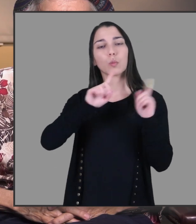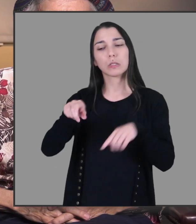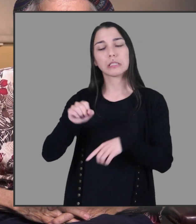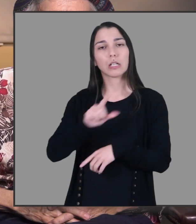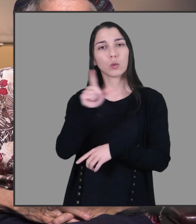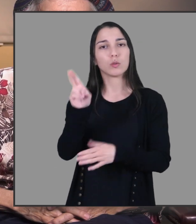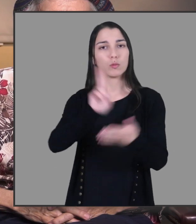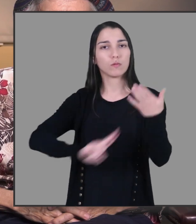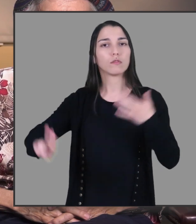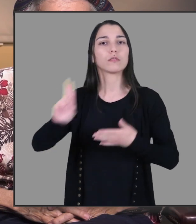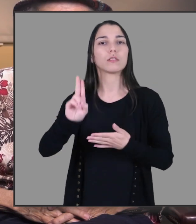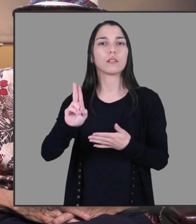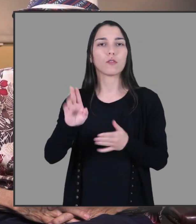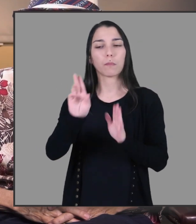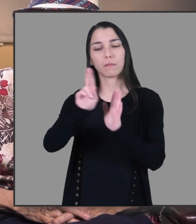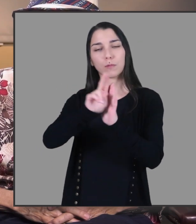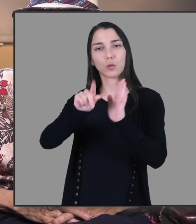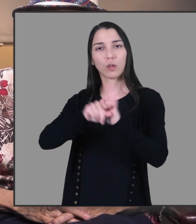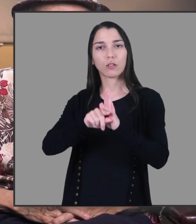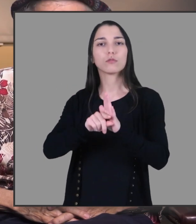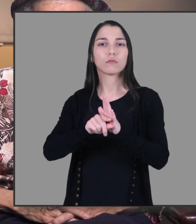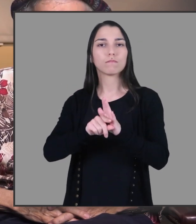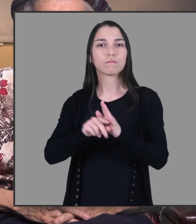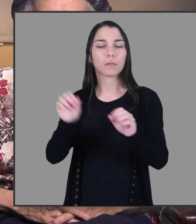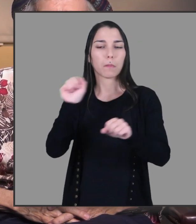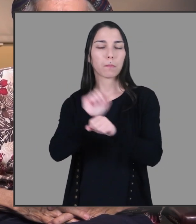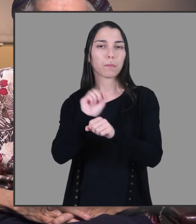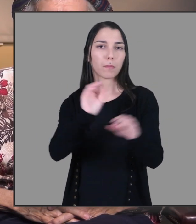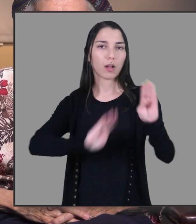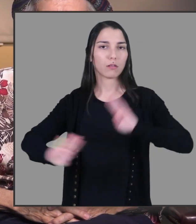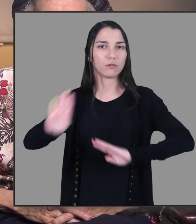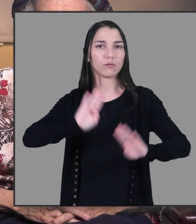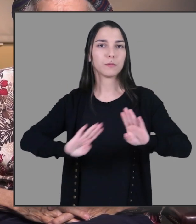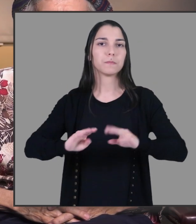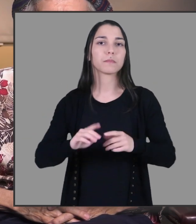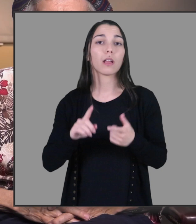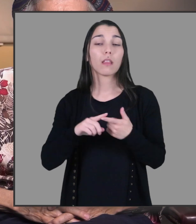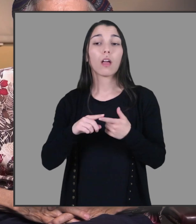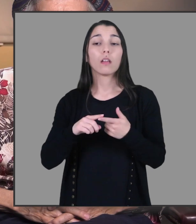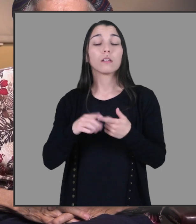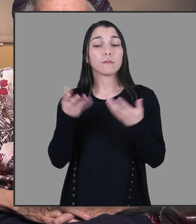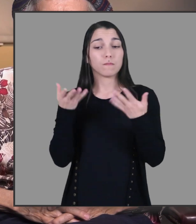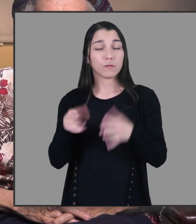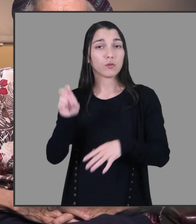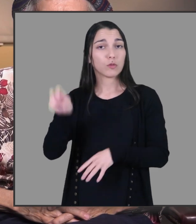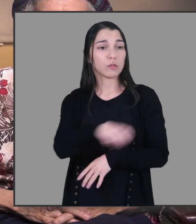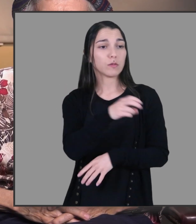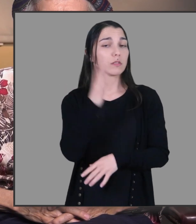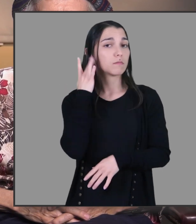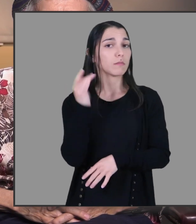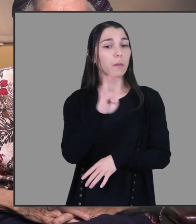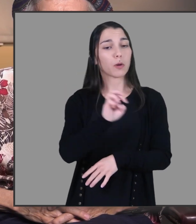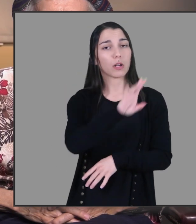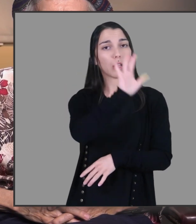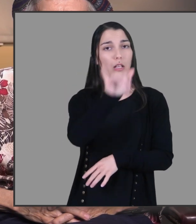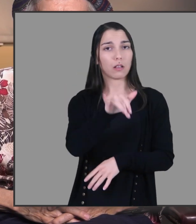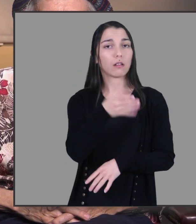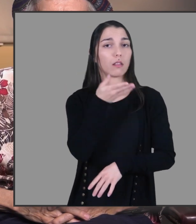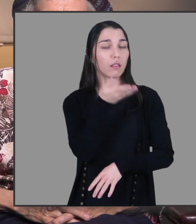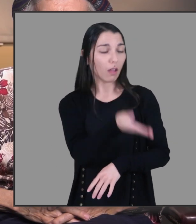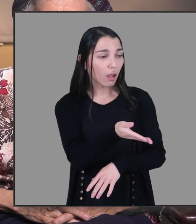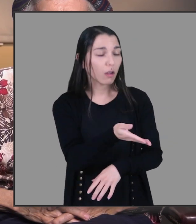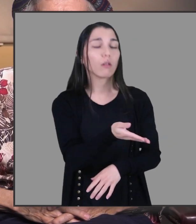to St. Louis University for my undergraduate work in biology. And then from there, I went to Berkeley. Berkeley, and in Berkeley,